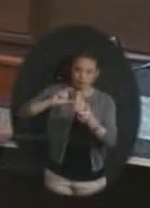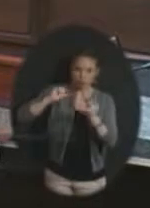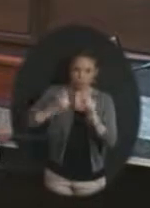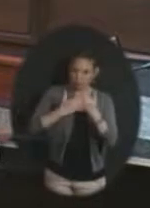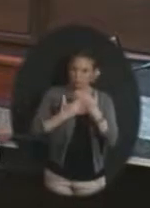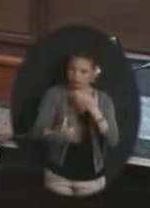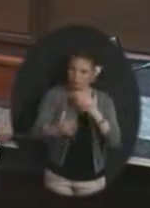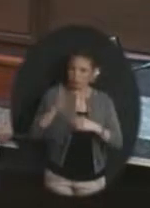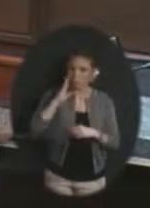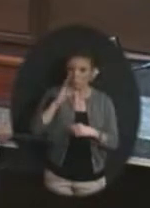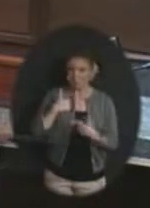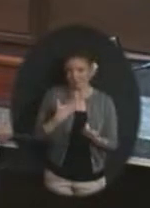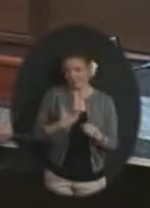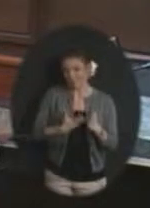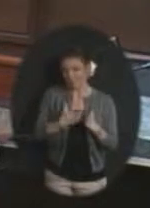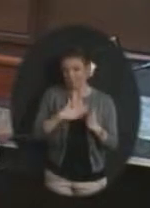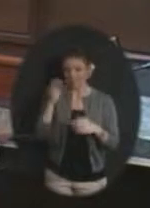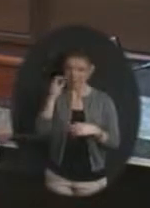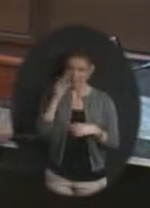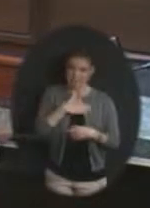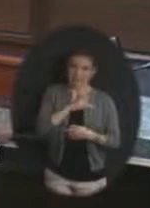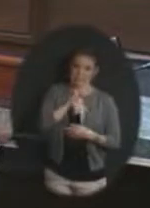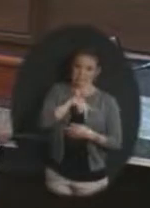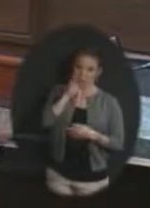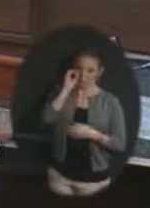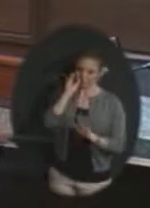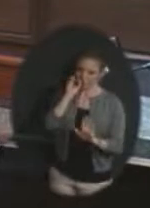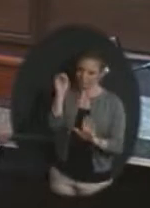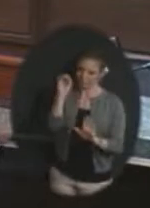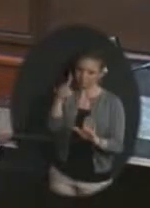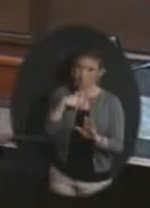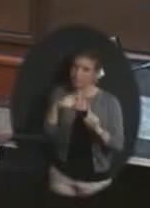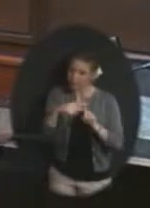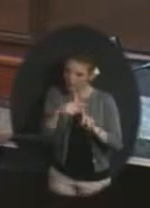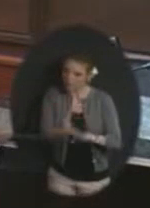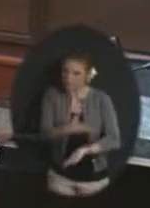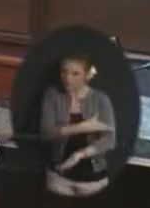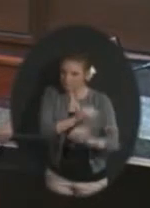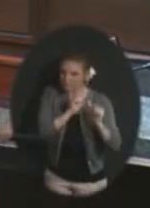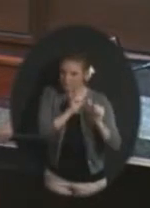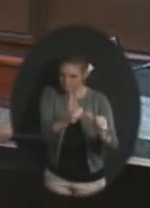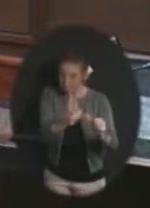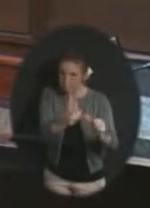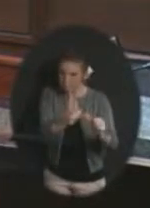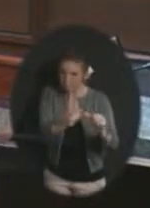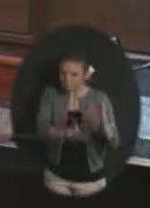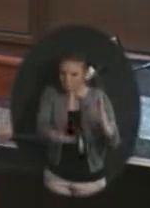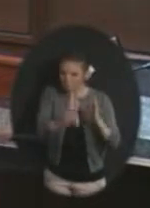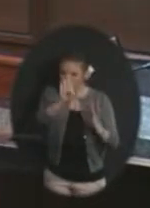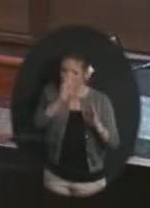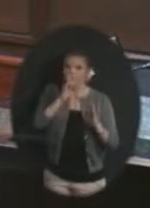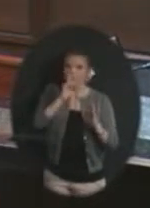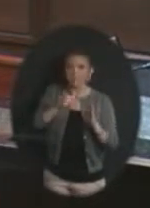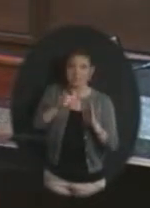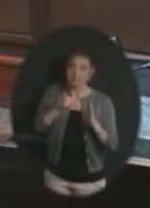in my opinion it's a personal opinion they're in a positive direction but they've done a really massive